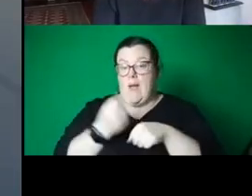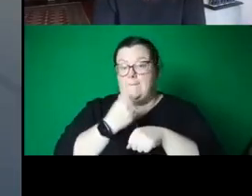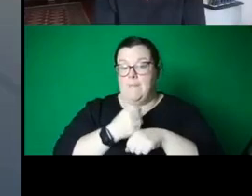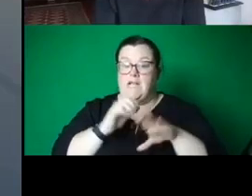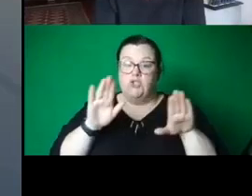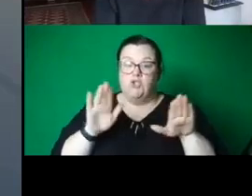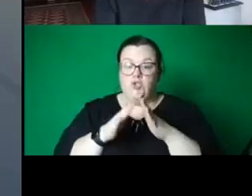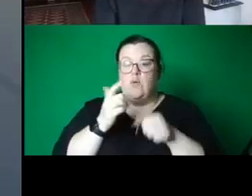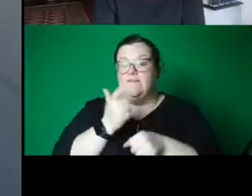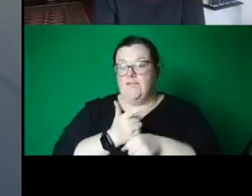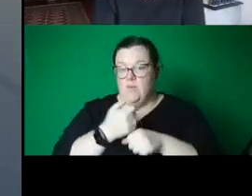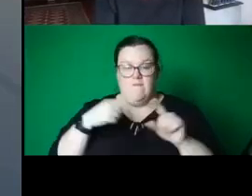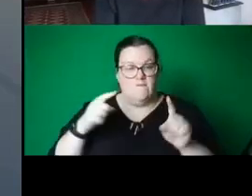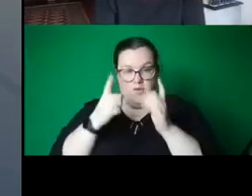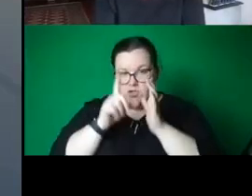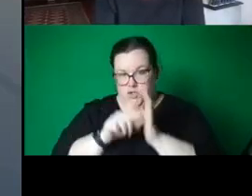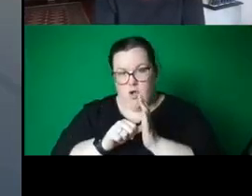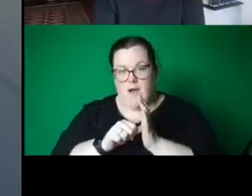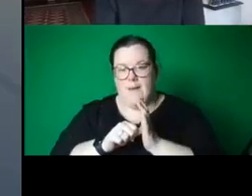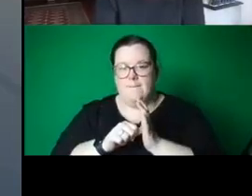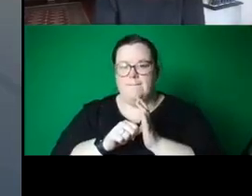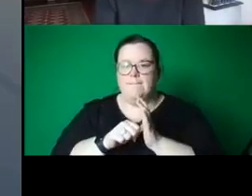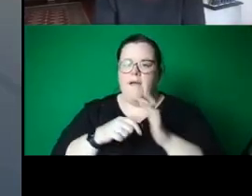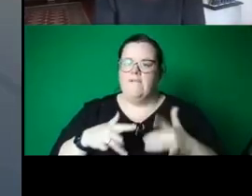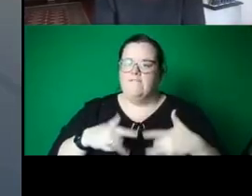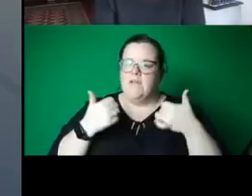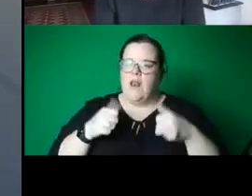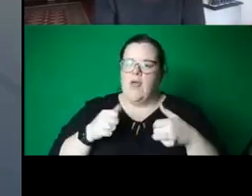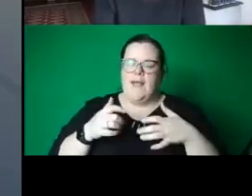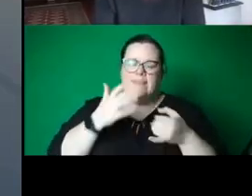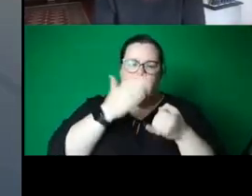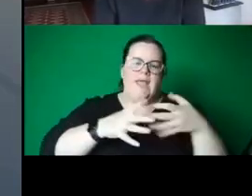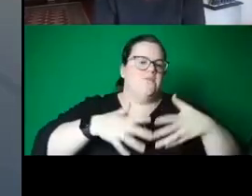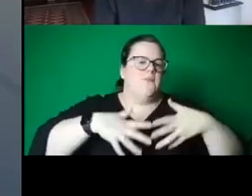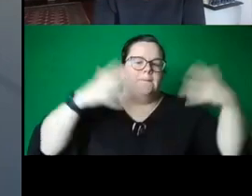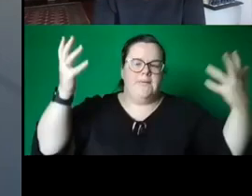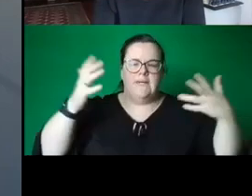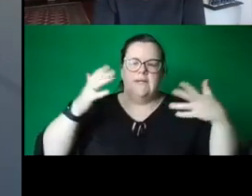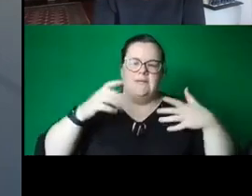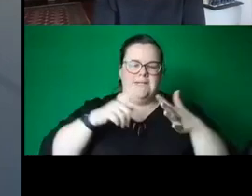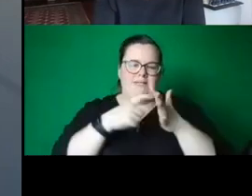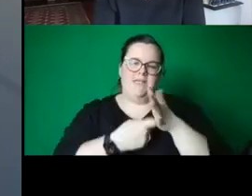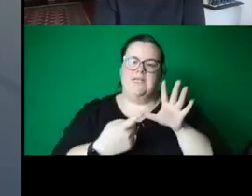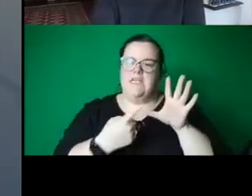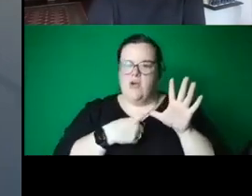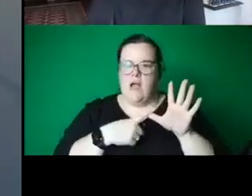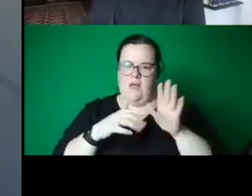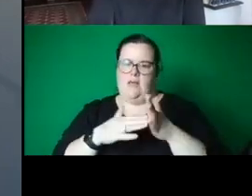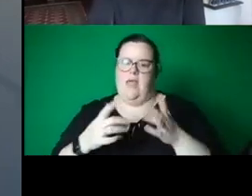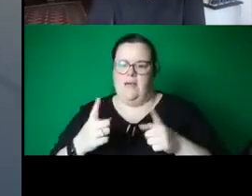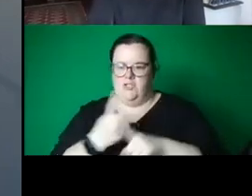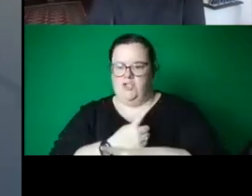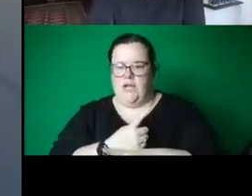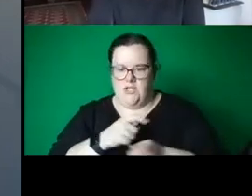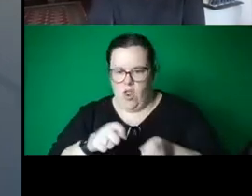some kind of end of the big sociological and cultural era, and we are at the verge of something new. I call this film